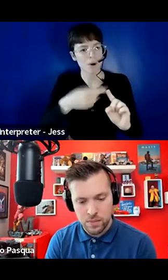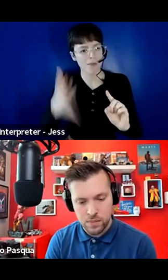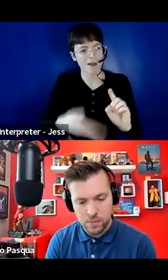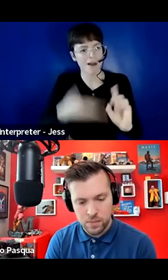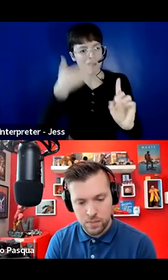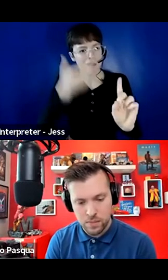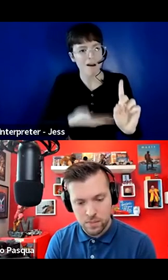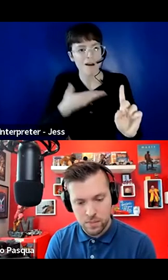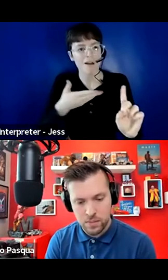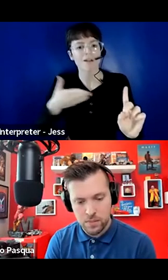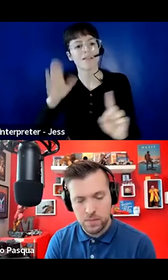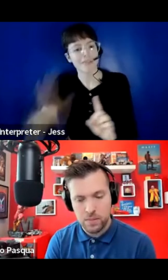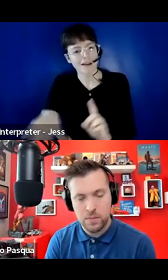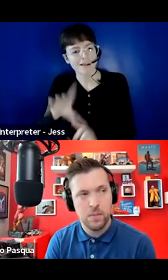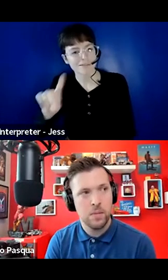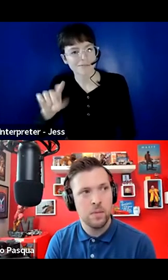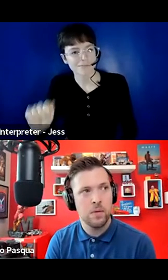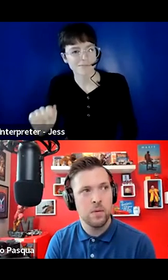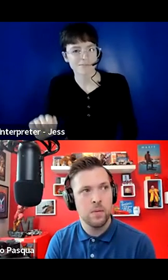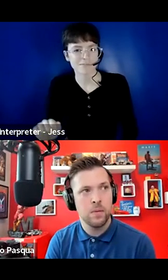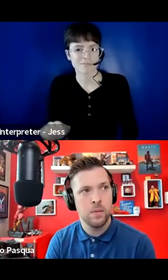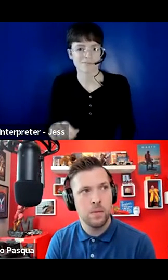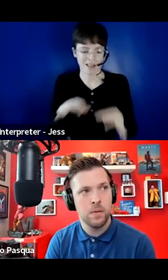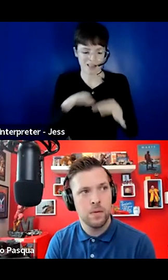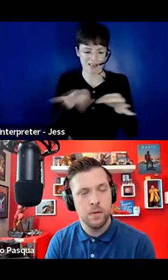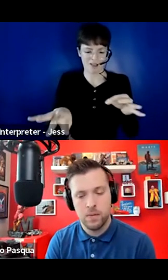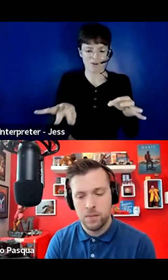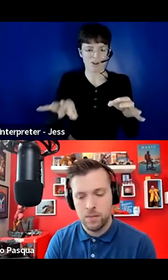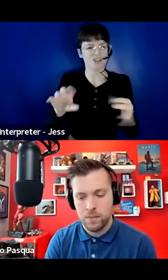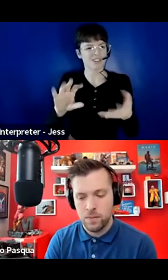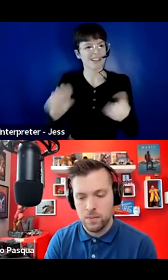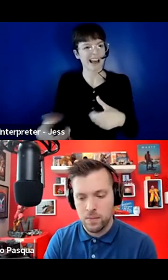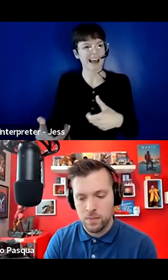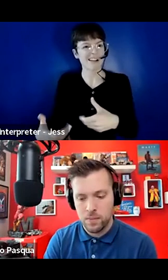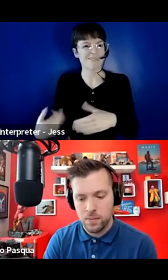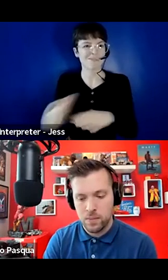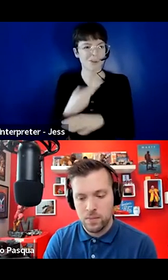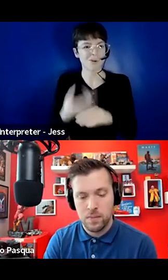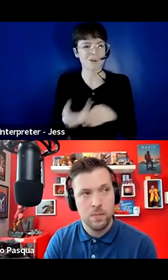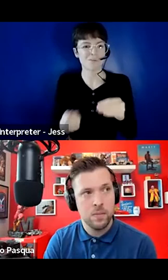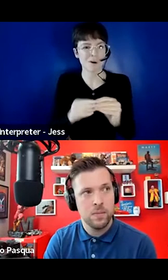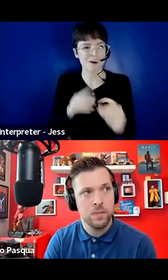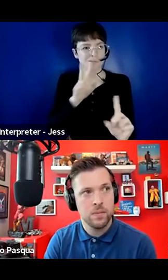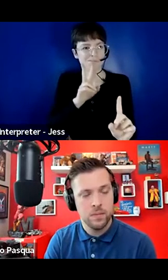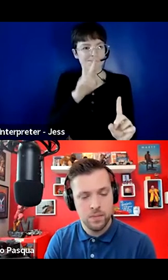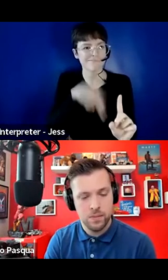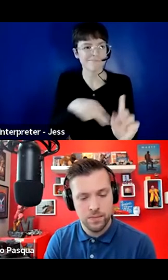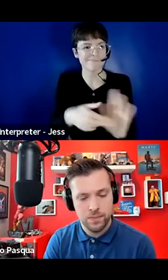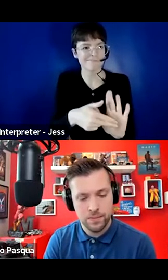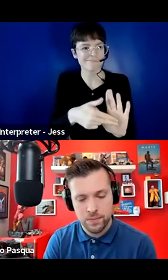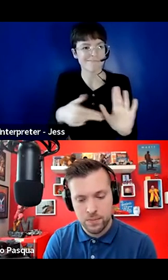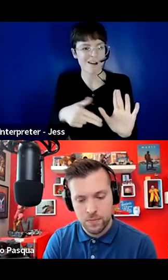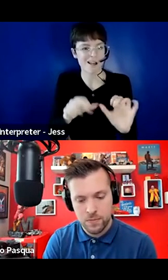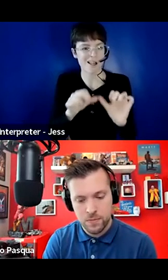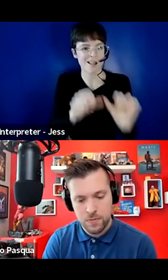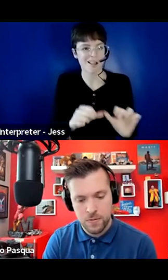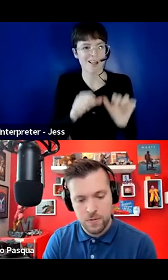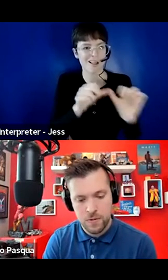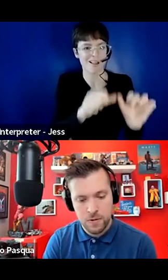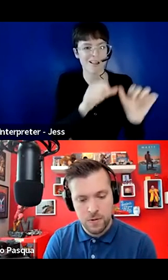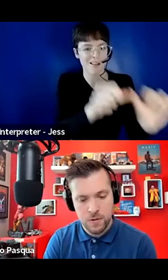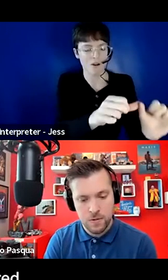stereotypes or does it foster understanding and connection? Do the stories that you tell or share on social media